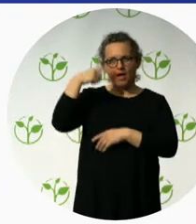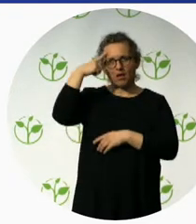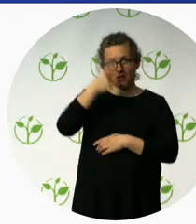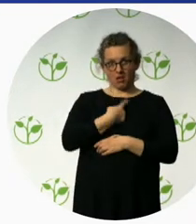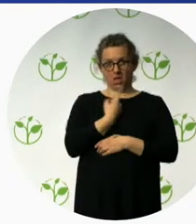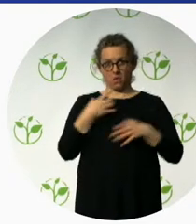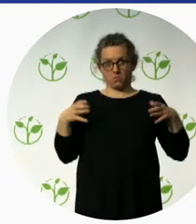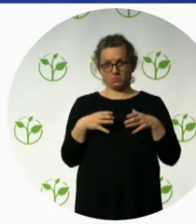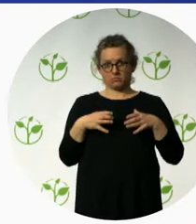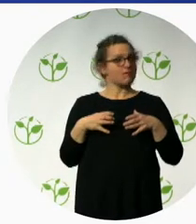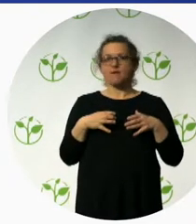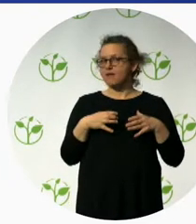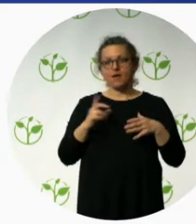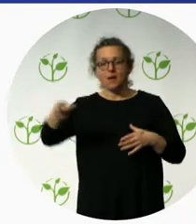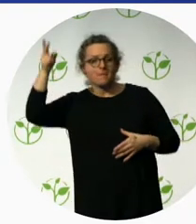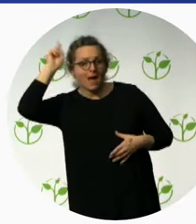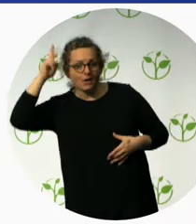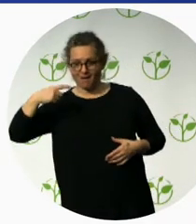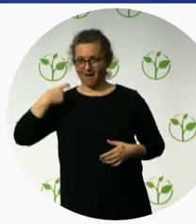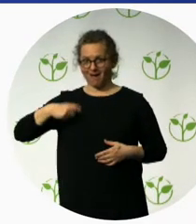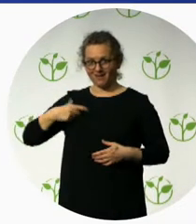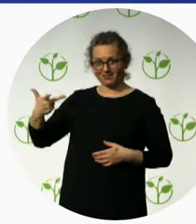Argentina since 2017.